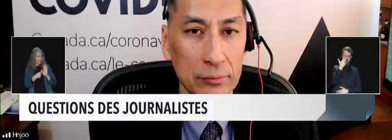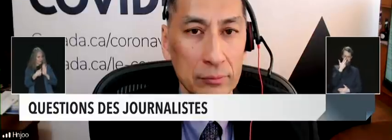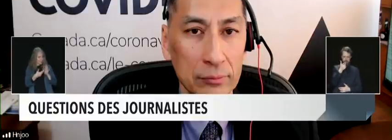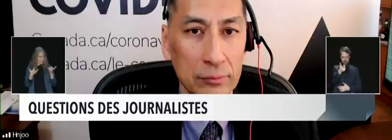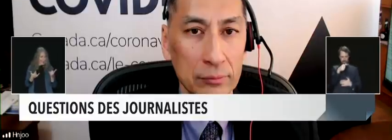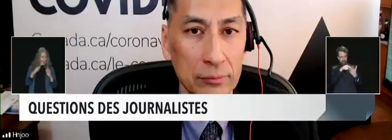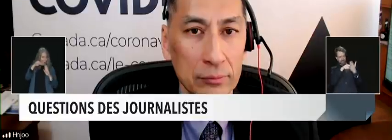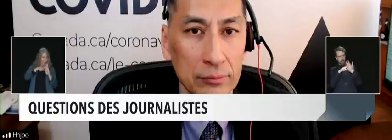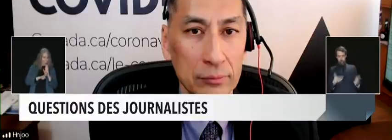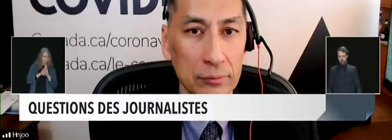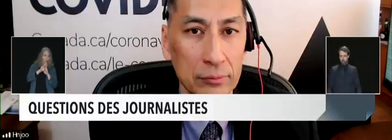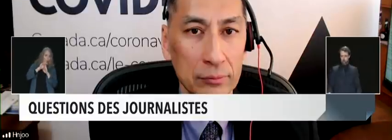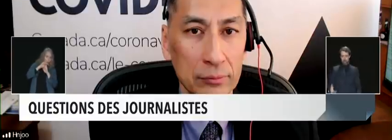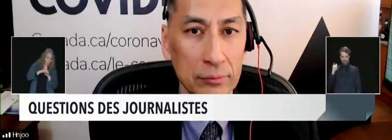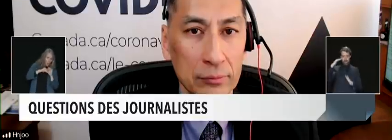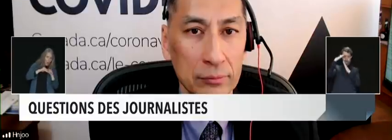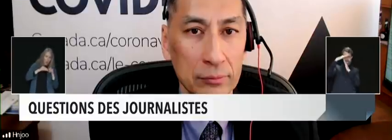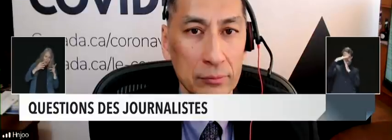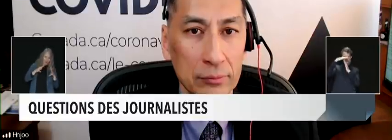incorrect?